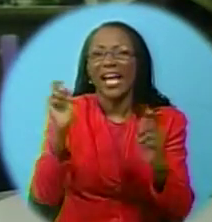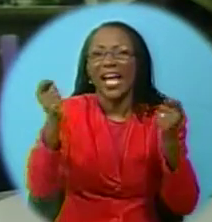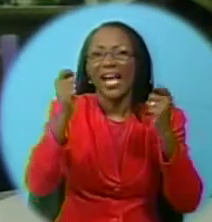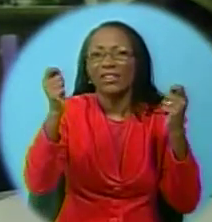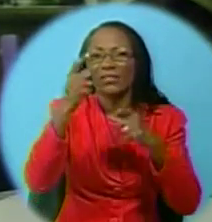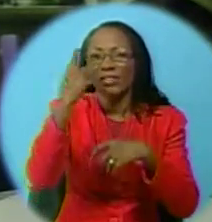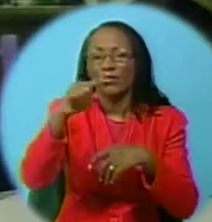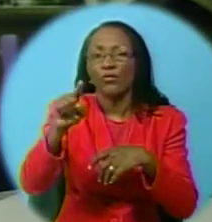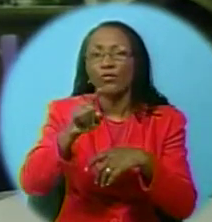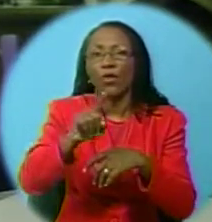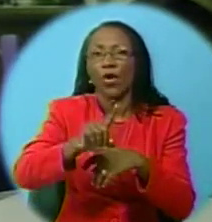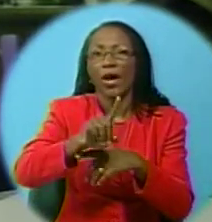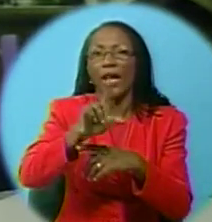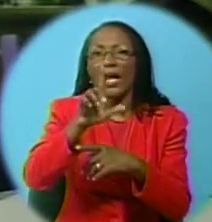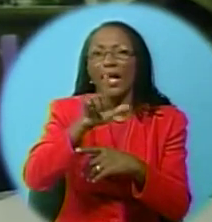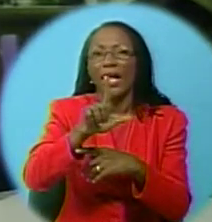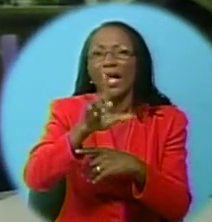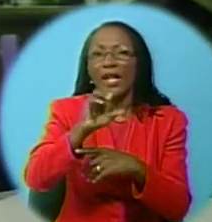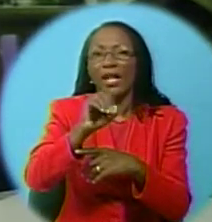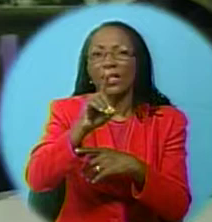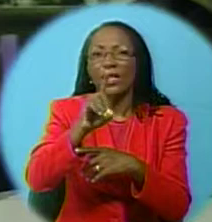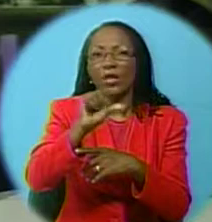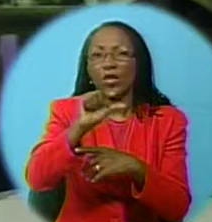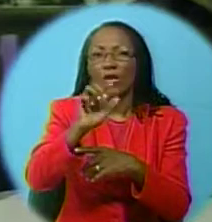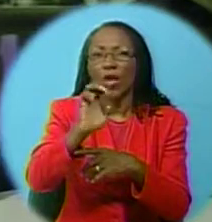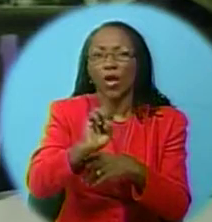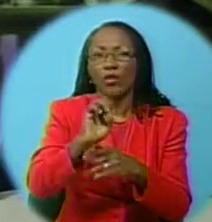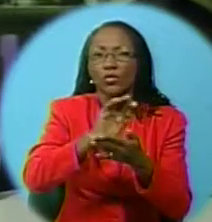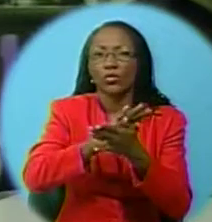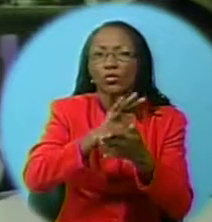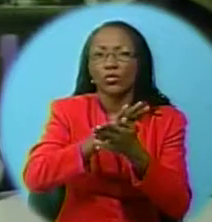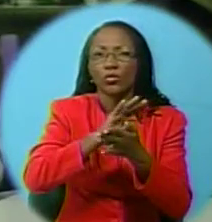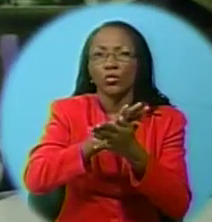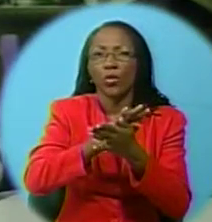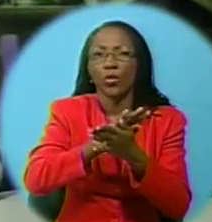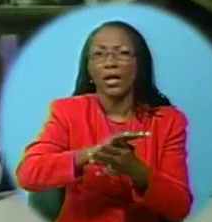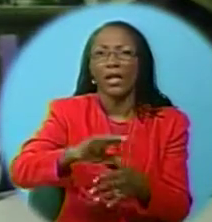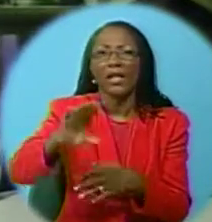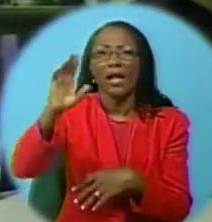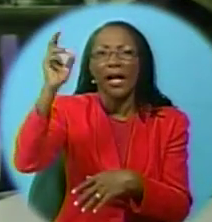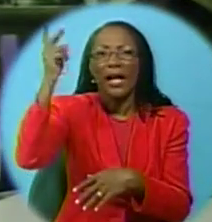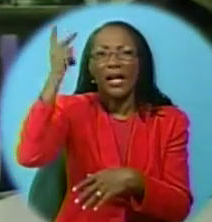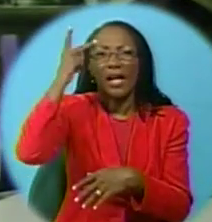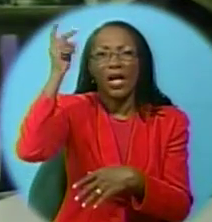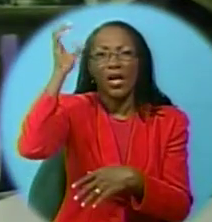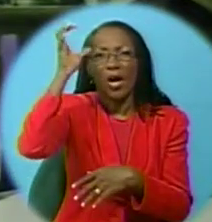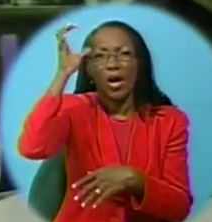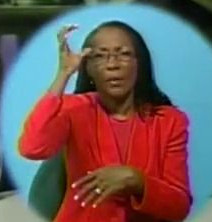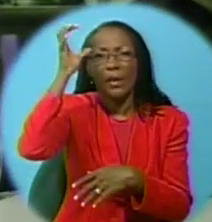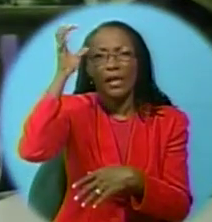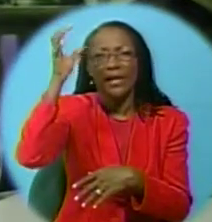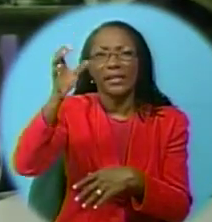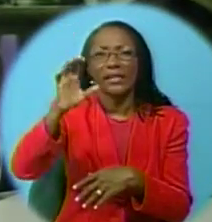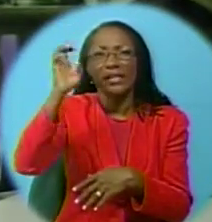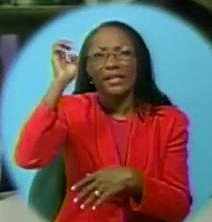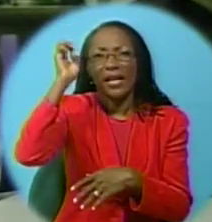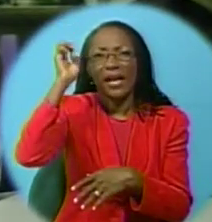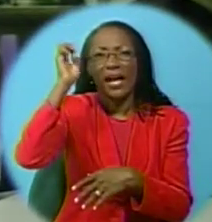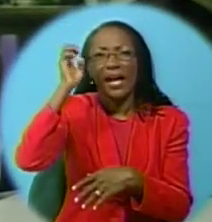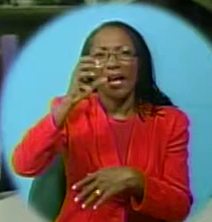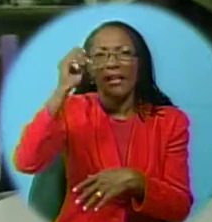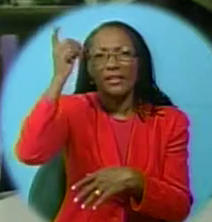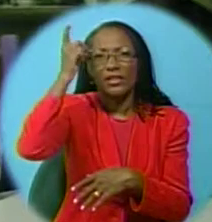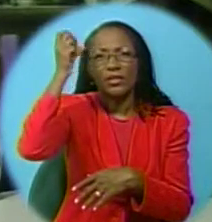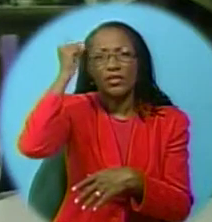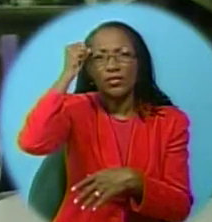yesterday. Recently, that is. Rifa fellow first-class batsman Kyle Corbin and elite players Diego Stewart and Brian Johnson were all part